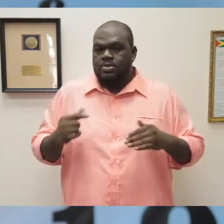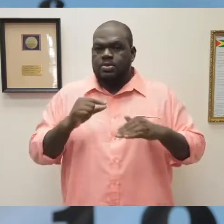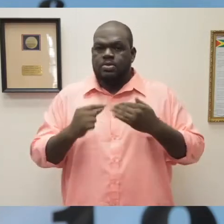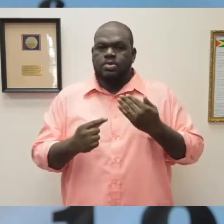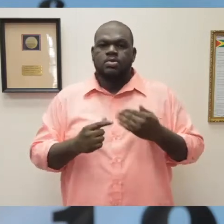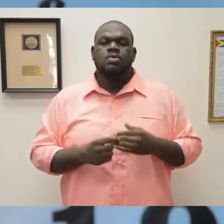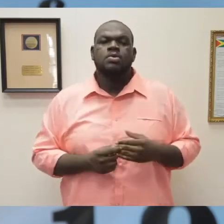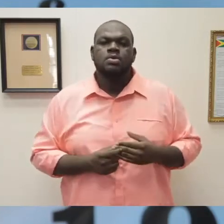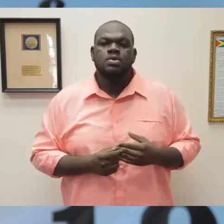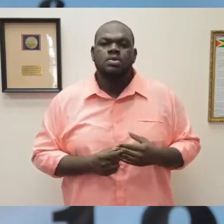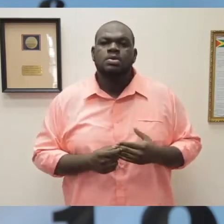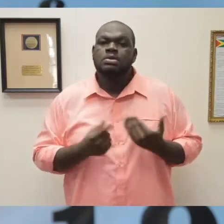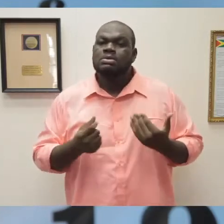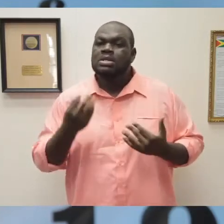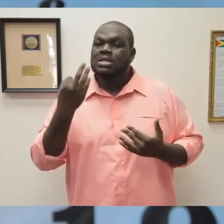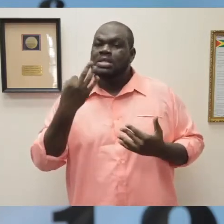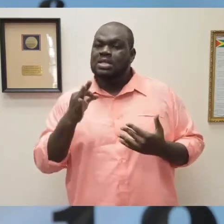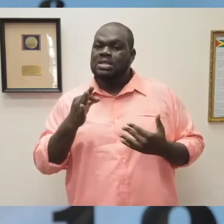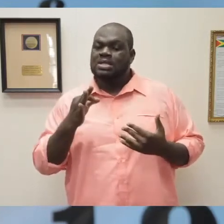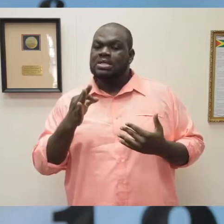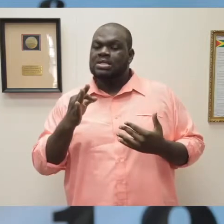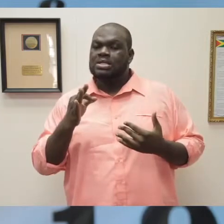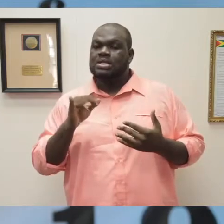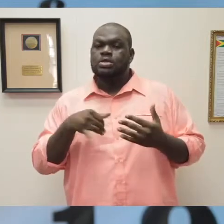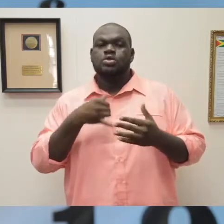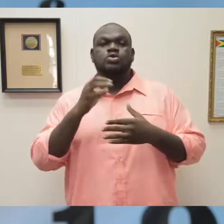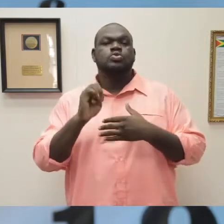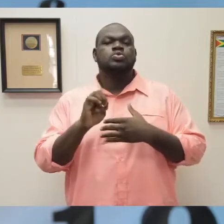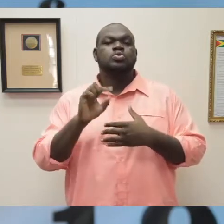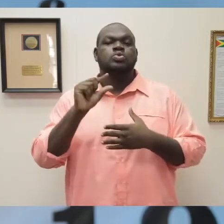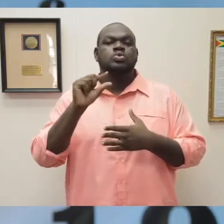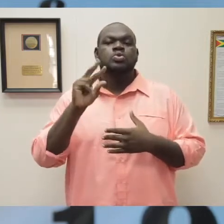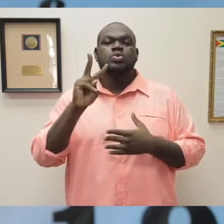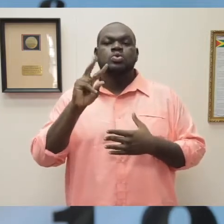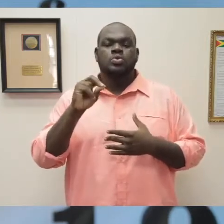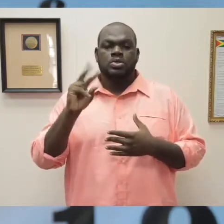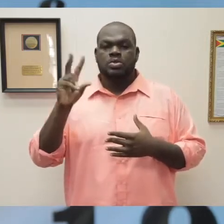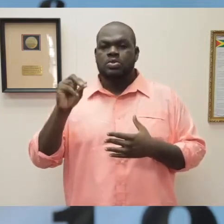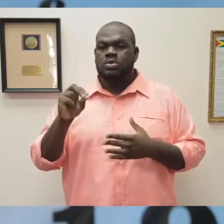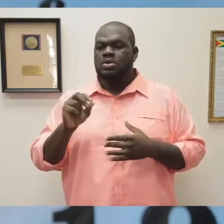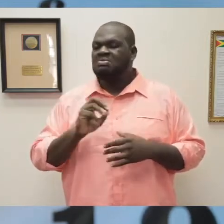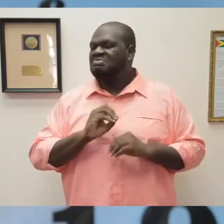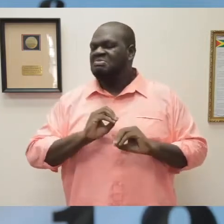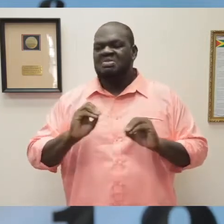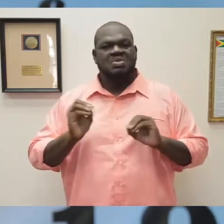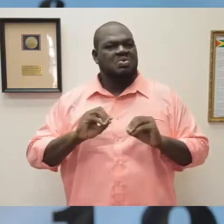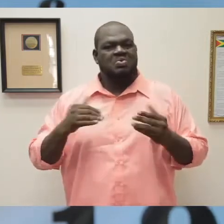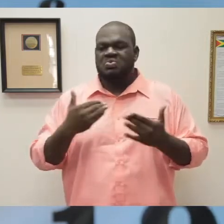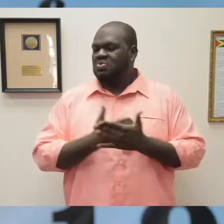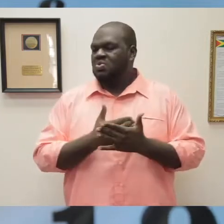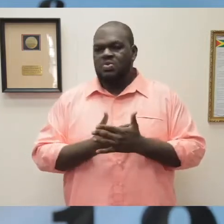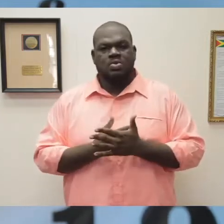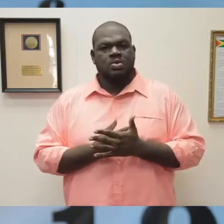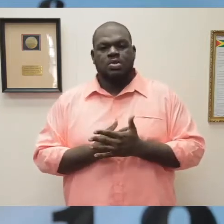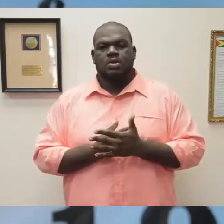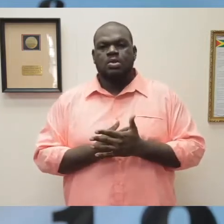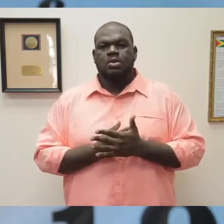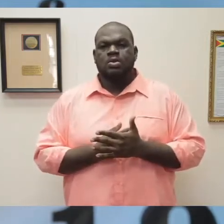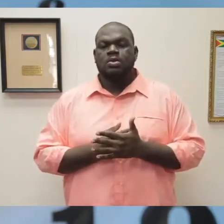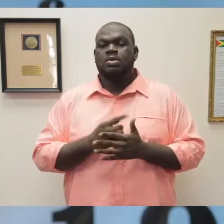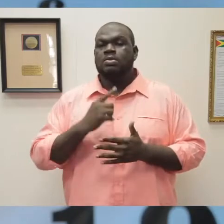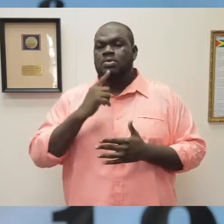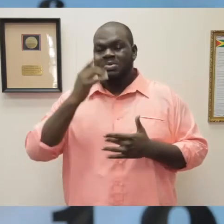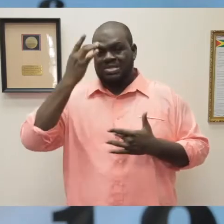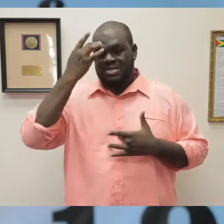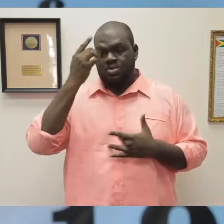no new cases. The total number of confirmed cases remain at 183, and the